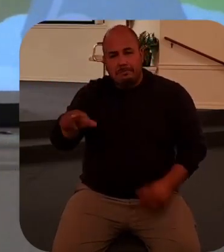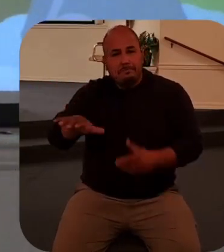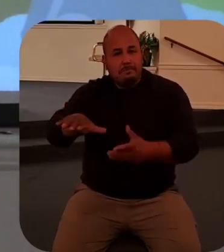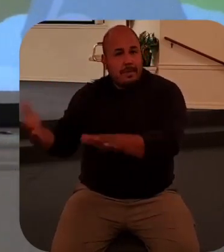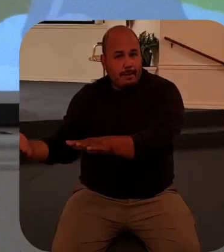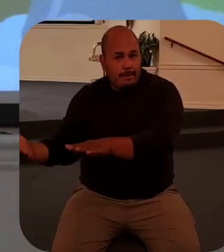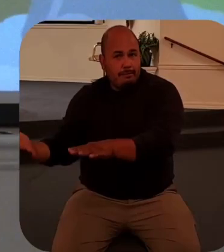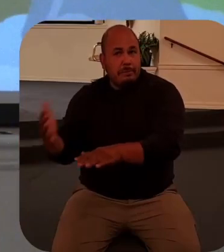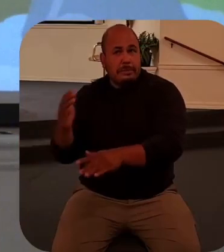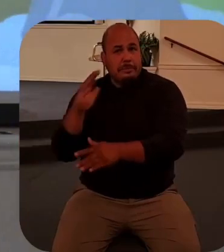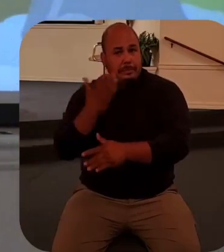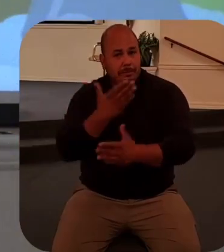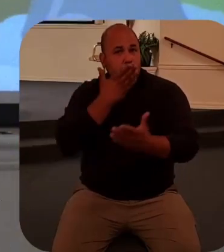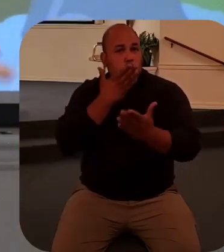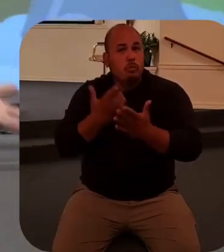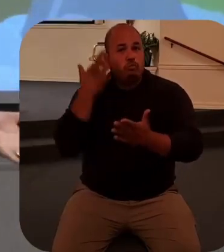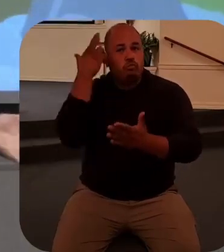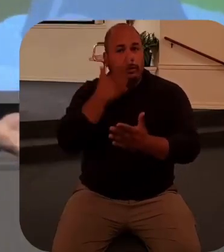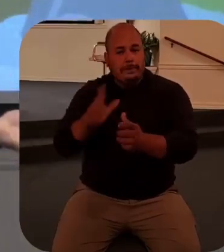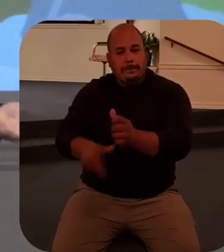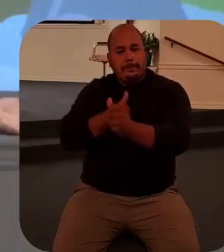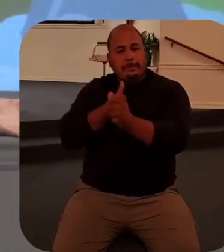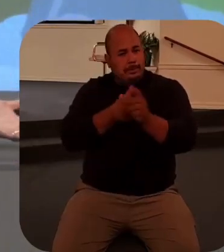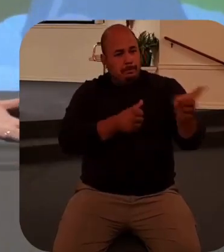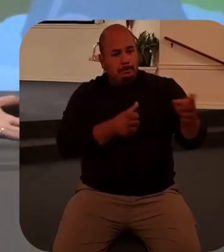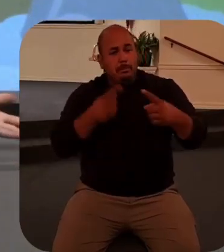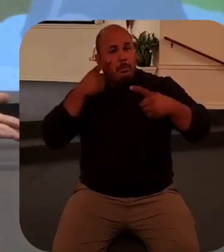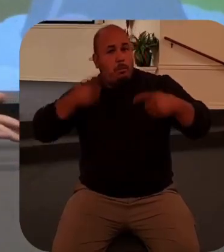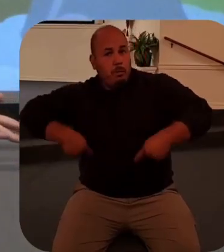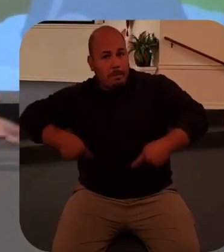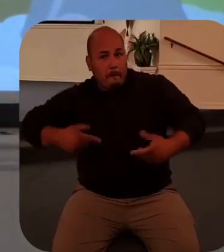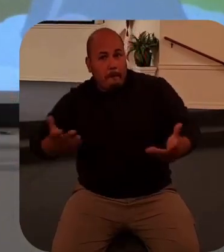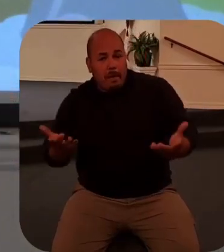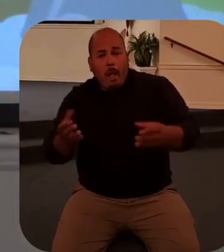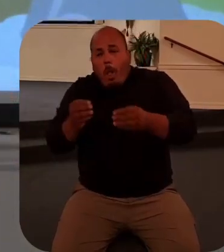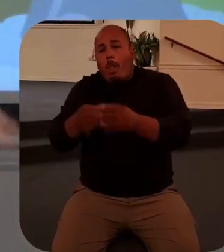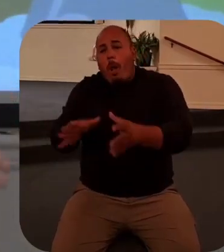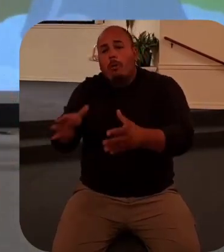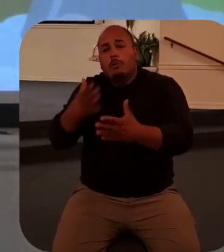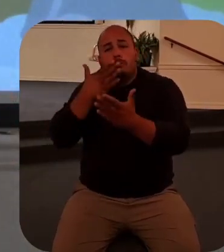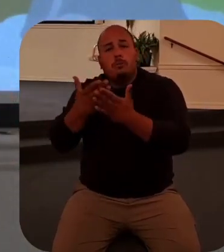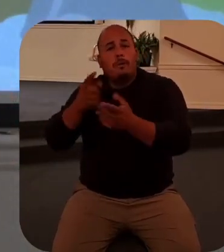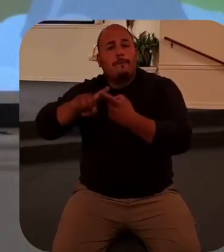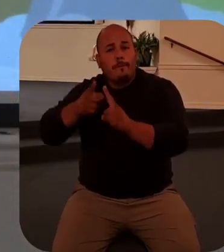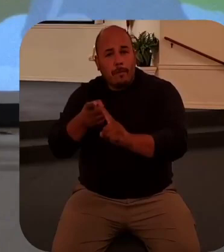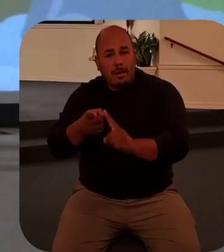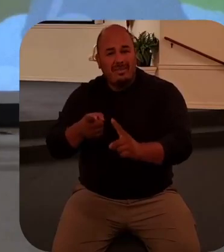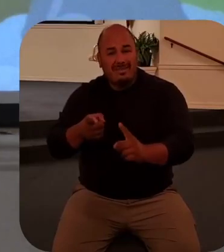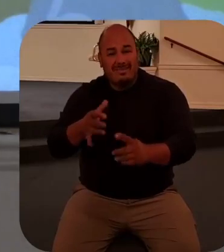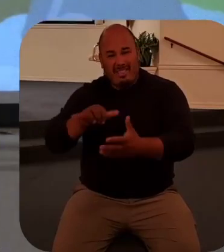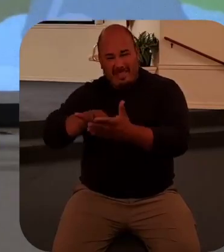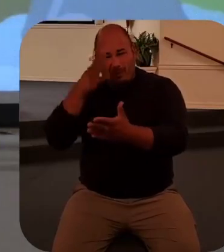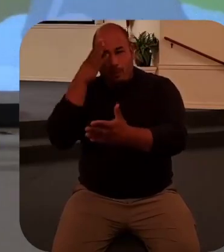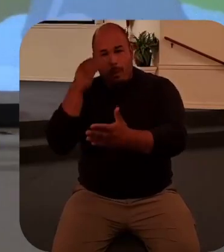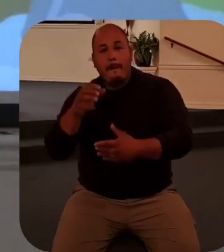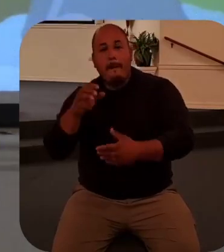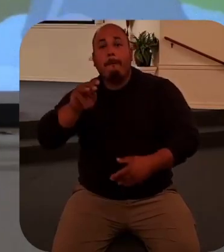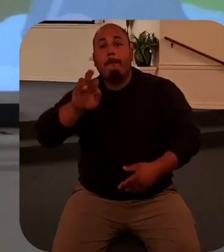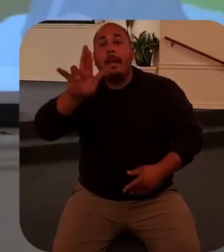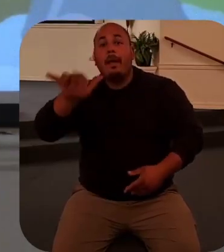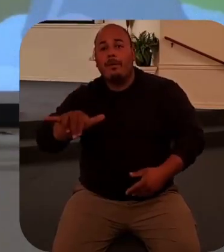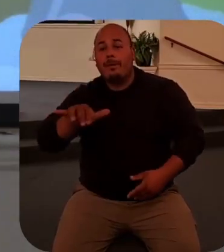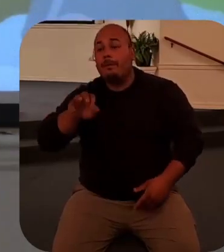Jesus was filled with sorrow. He just lost a dear friend. That was why Mary and the Jews with her were weeping.